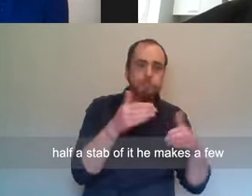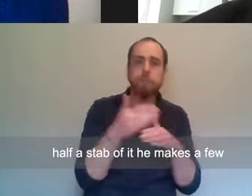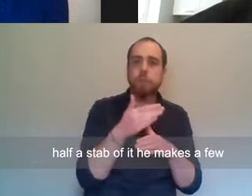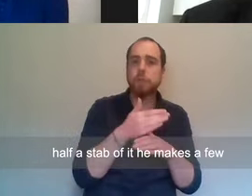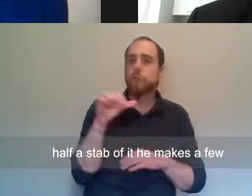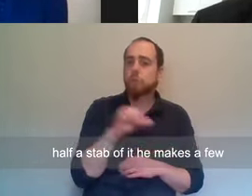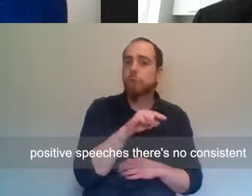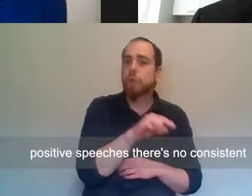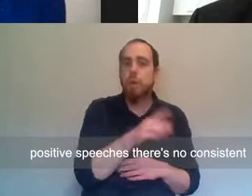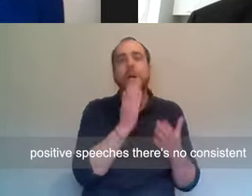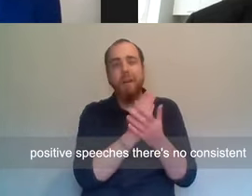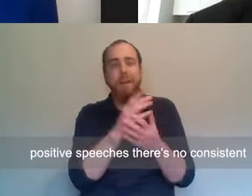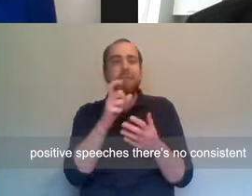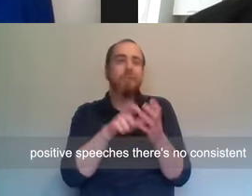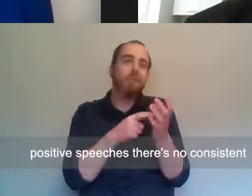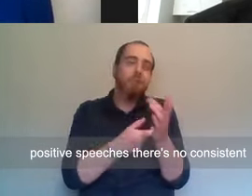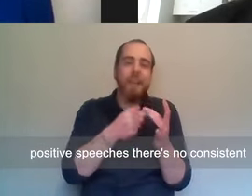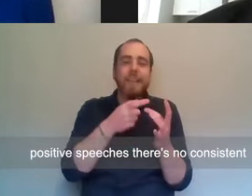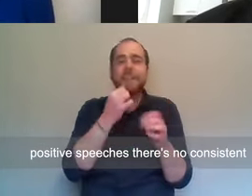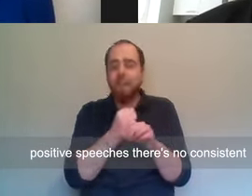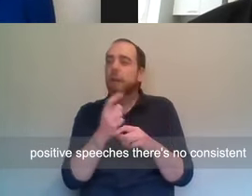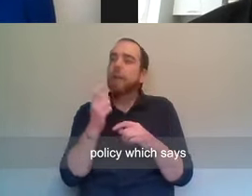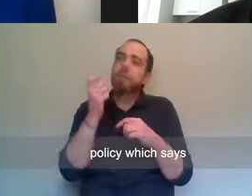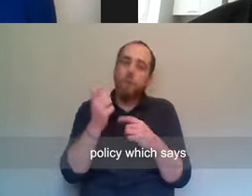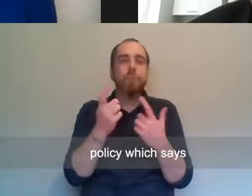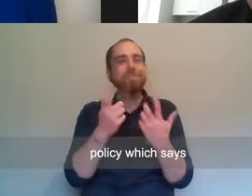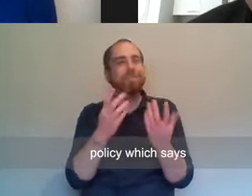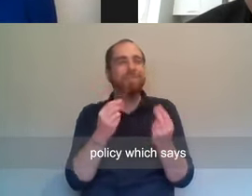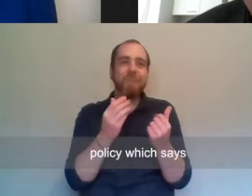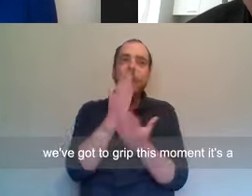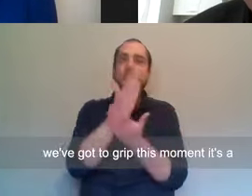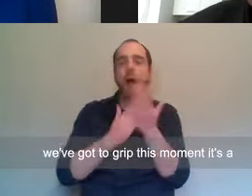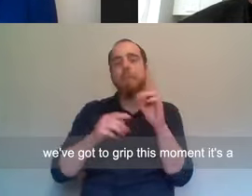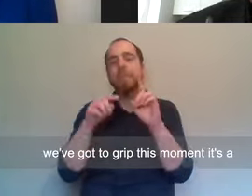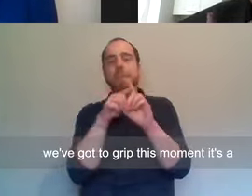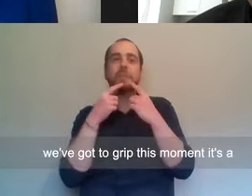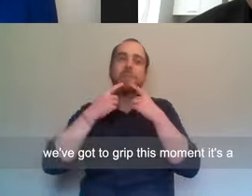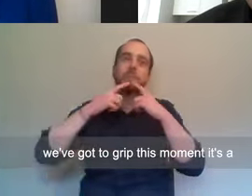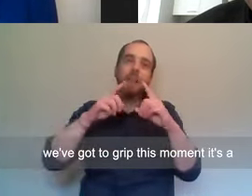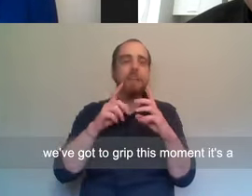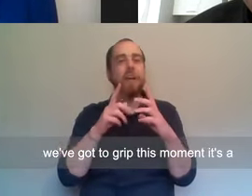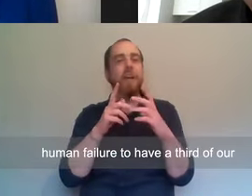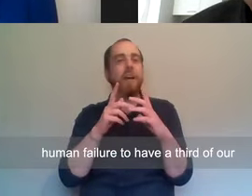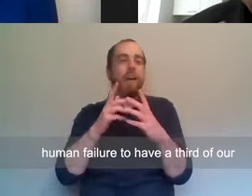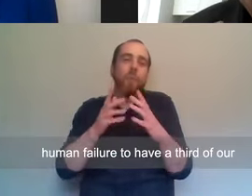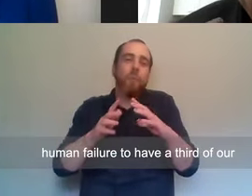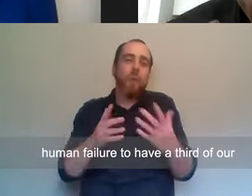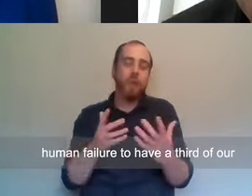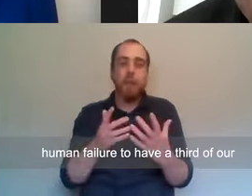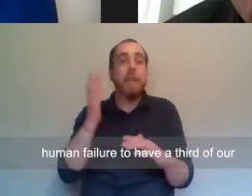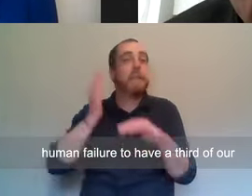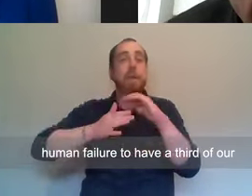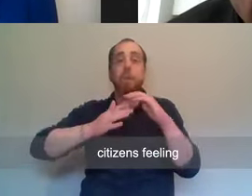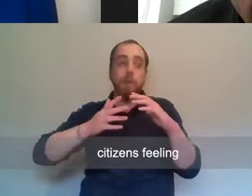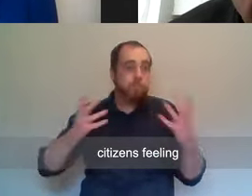a stab at it. He makes a few positive speeches. There's no consistent policy which says we've got to grip this moment. It's a human